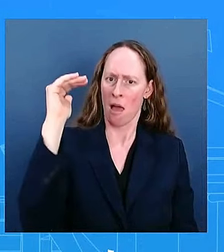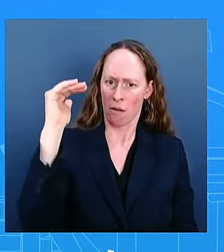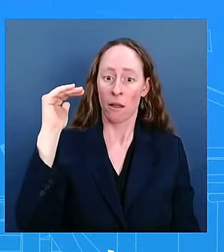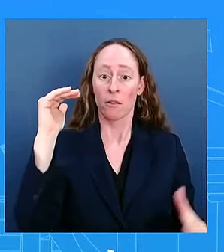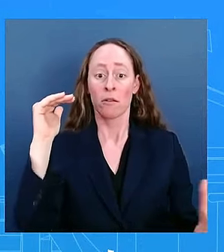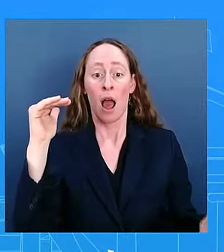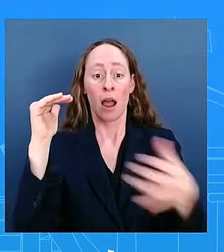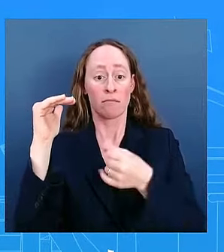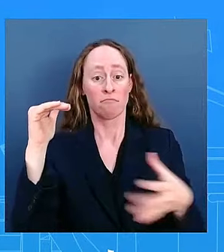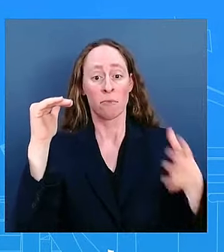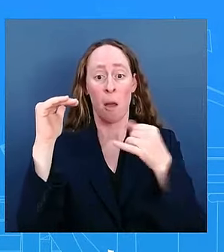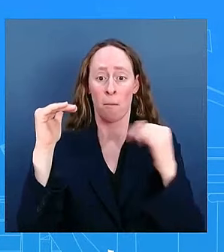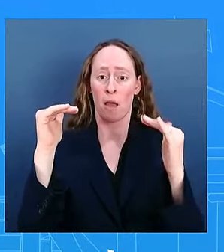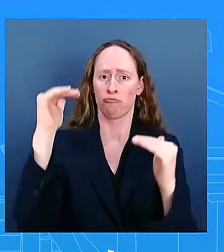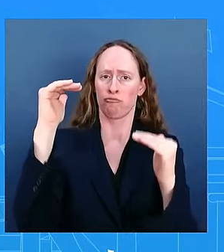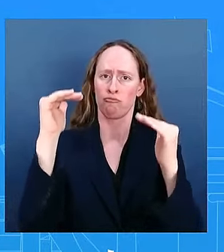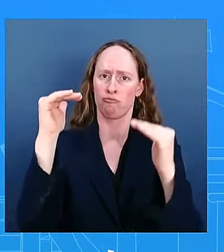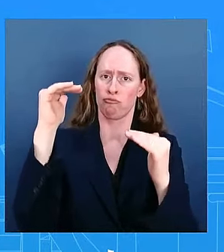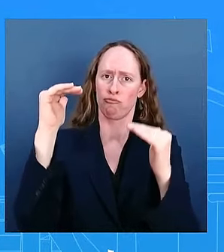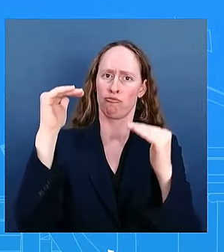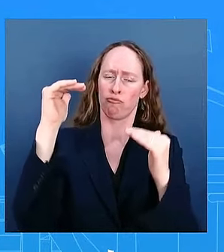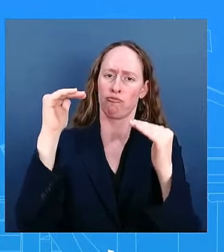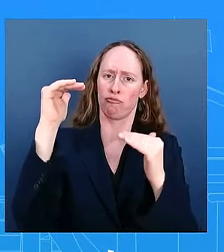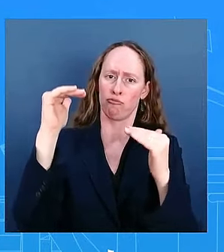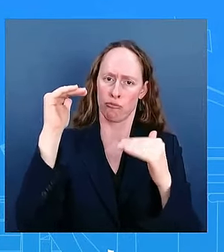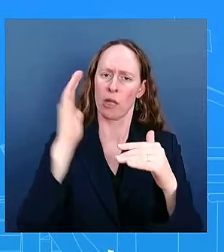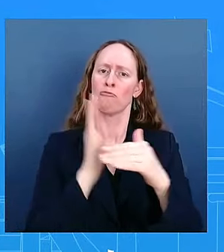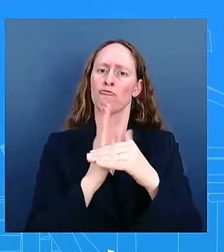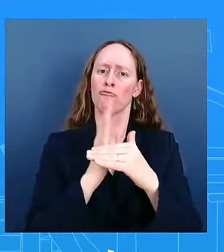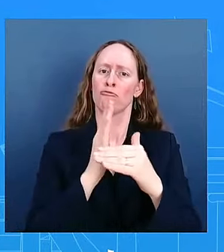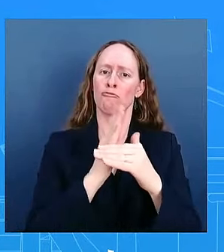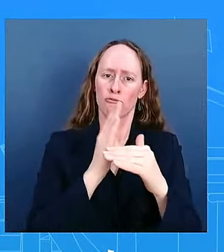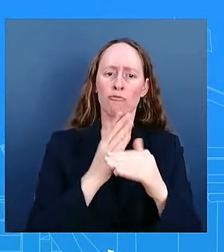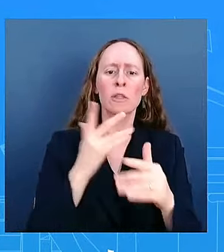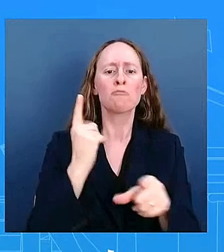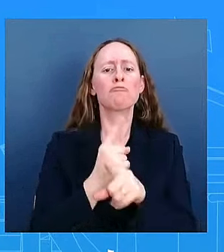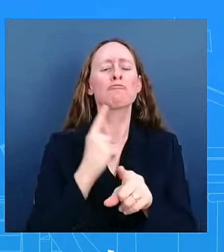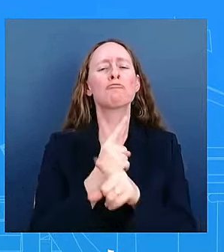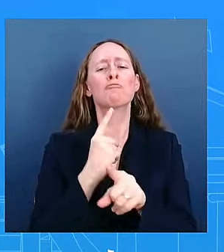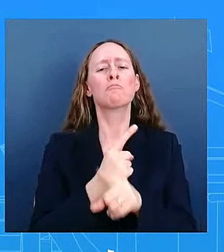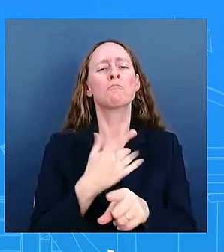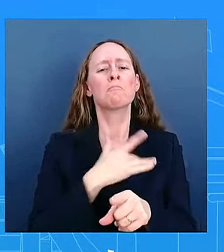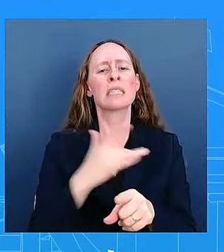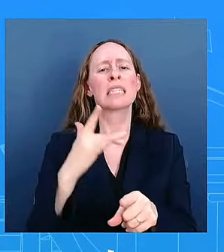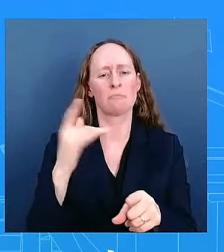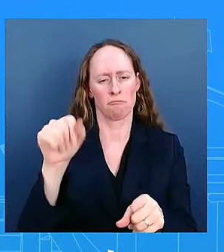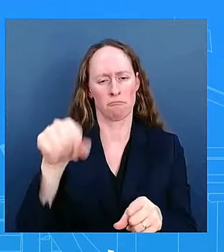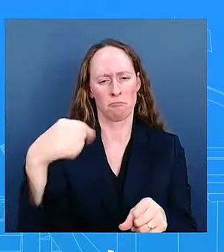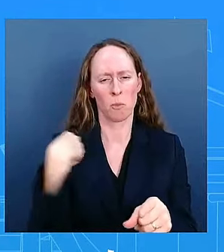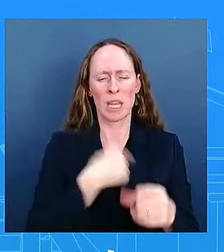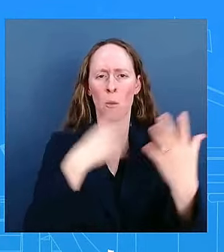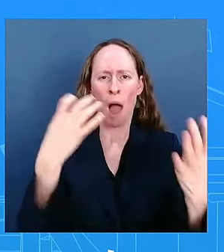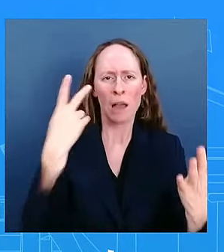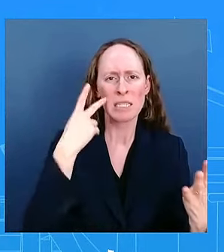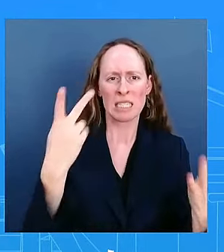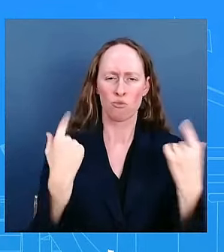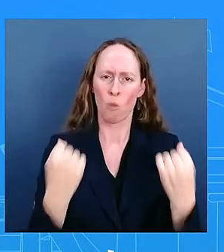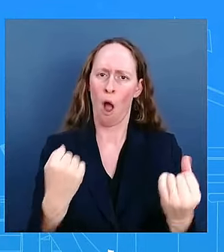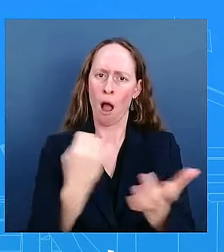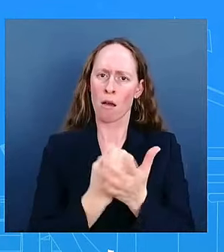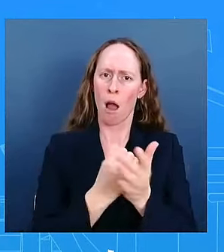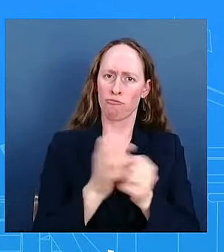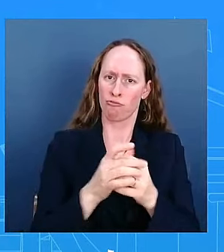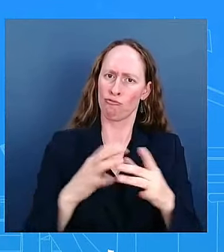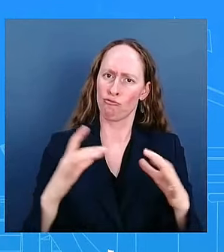income you know going to workers typically in a strong economy we like to see that tilting up and we have seen it trending up much in the spirit of the